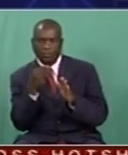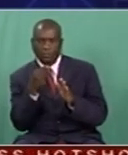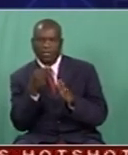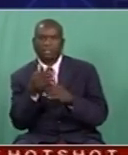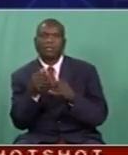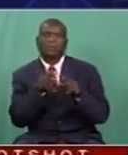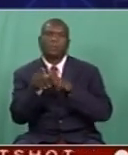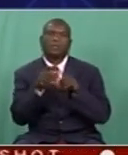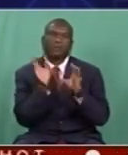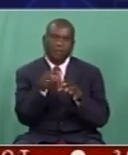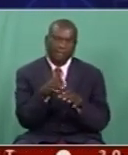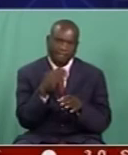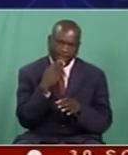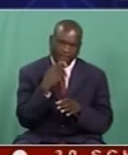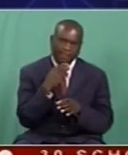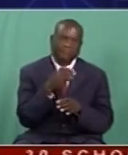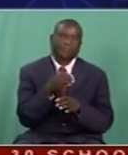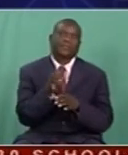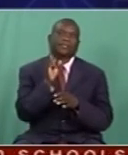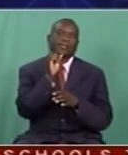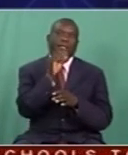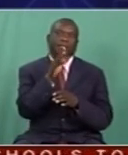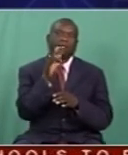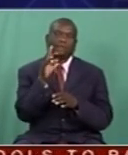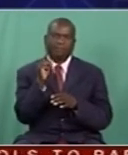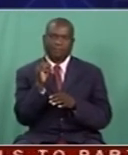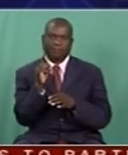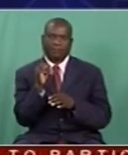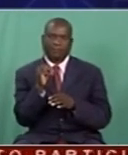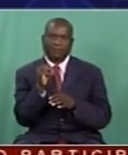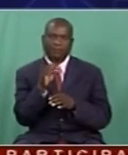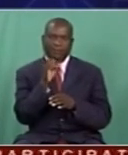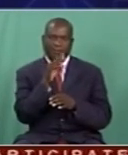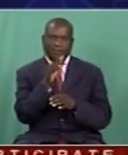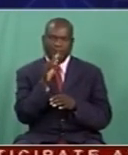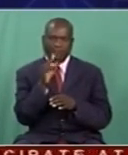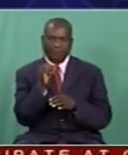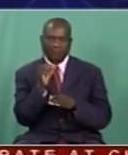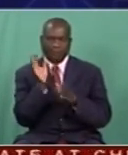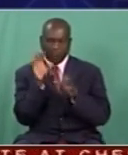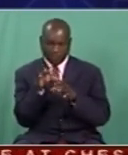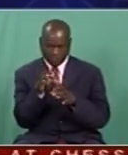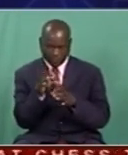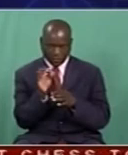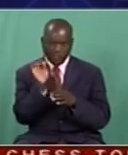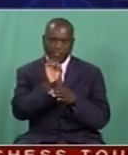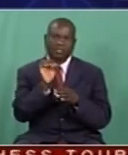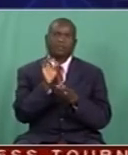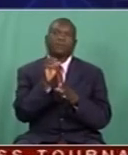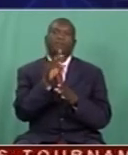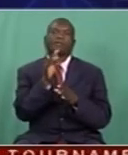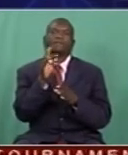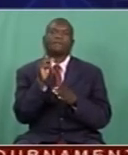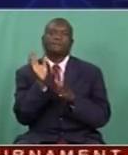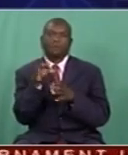We also have SFM, which is our English talk radio station, which is, I can see you smiling. I'm year to year. I can see you smiling